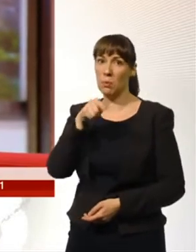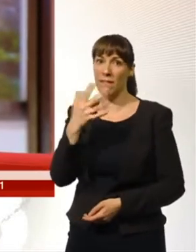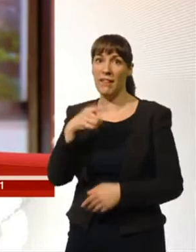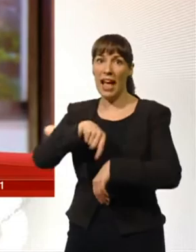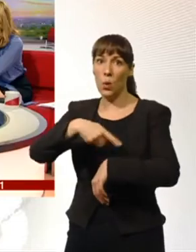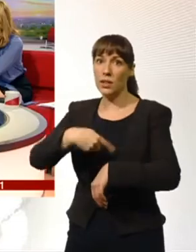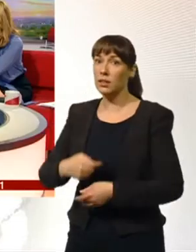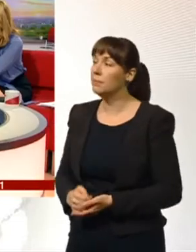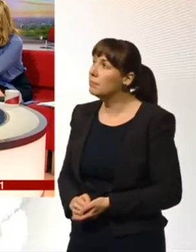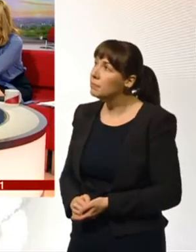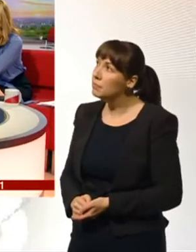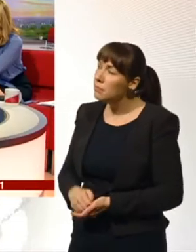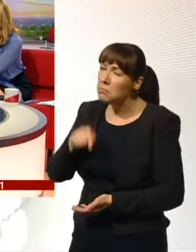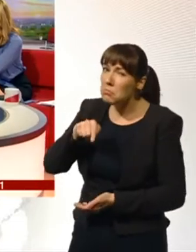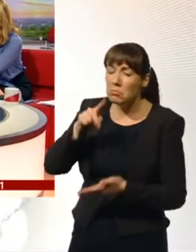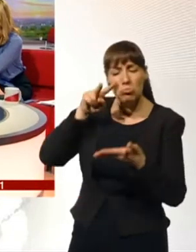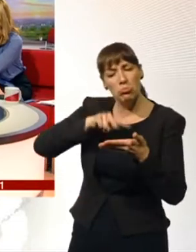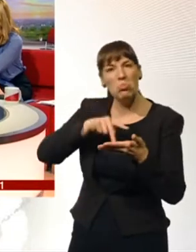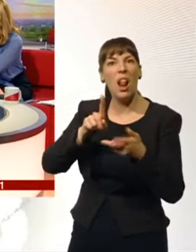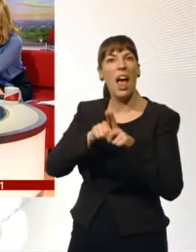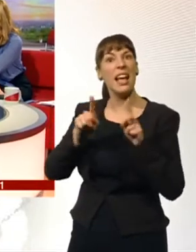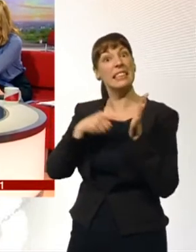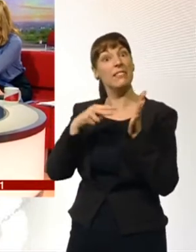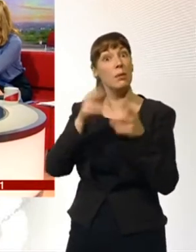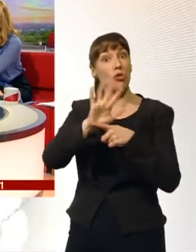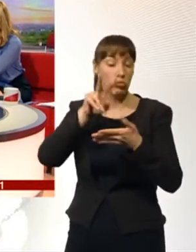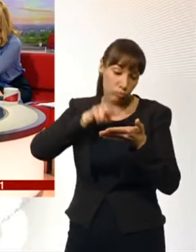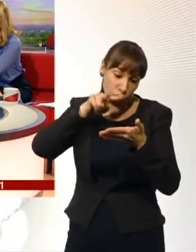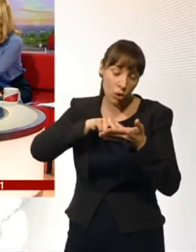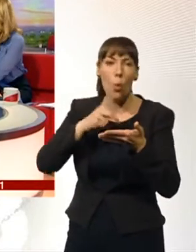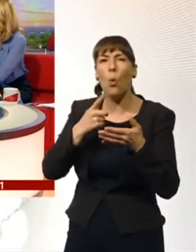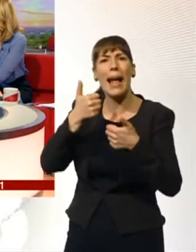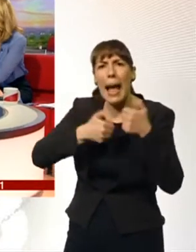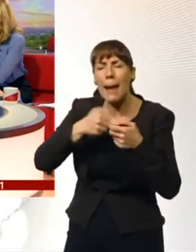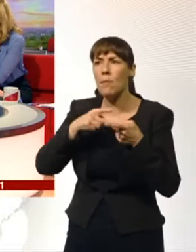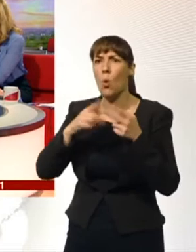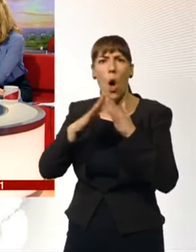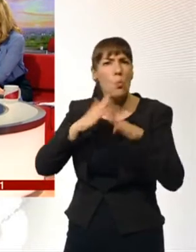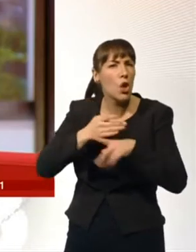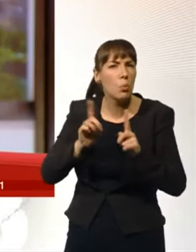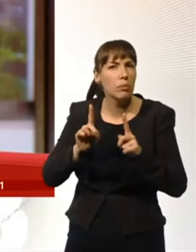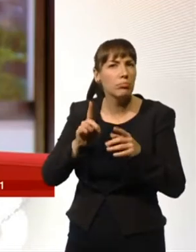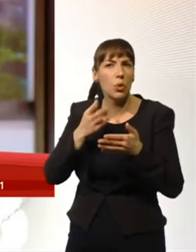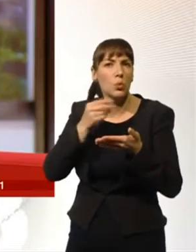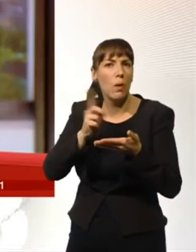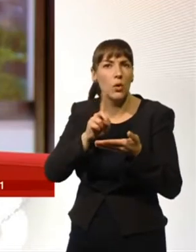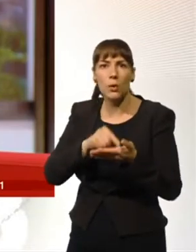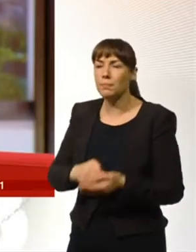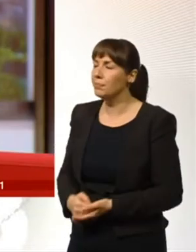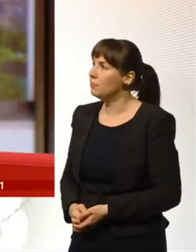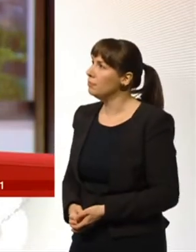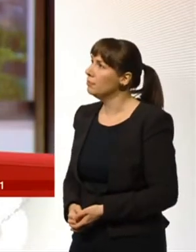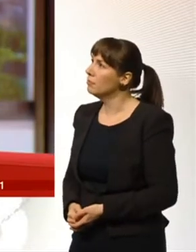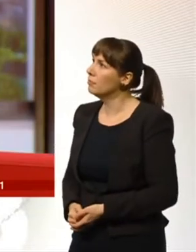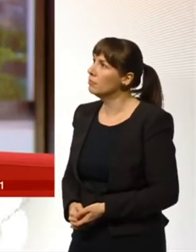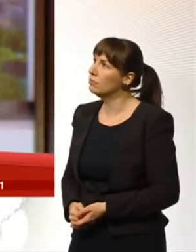you use it, is that just for watching what we call telly stuff or is it doing, what, doing games and homework for school? Erm, it's usually just